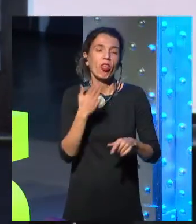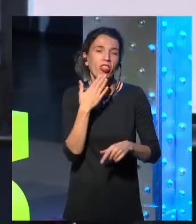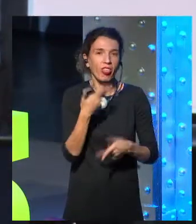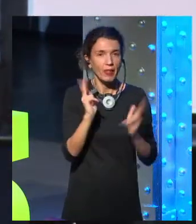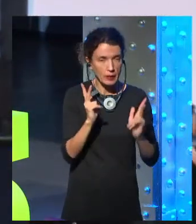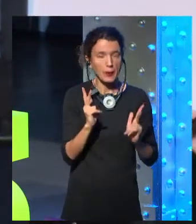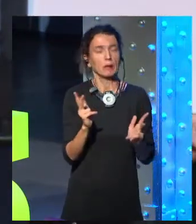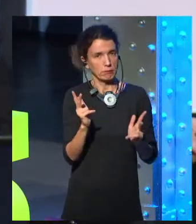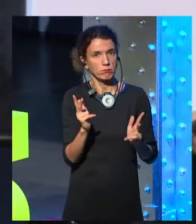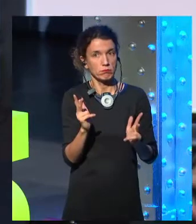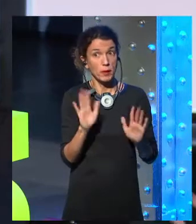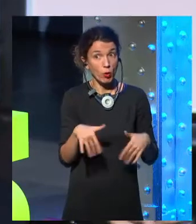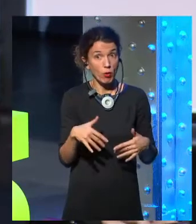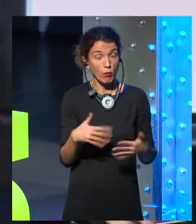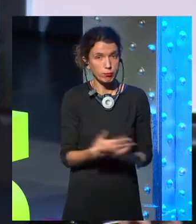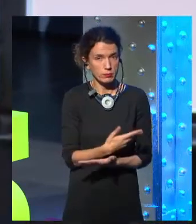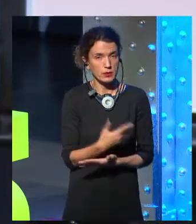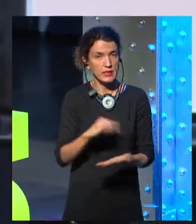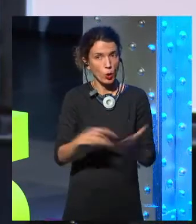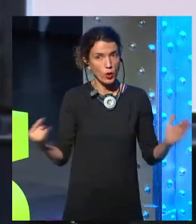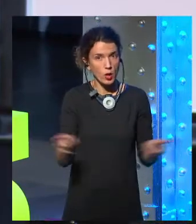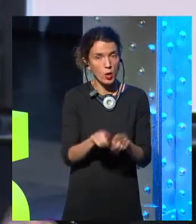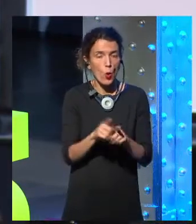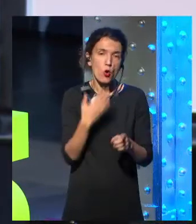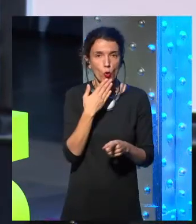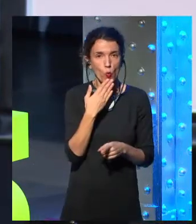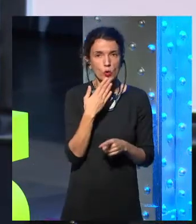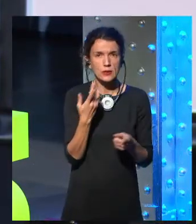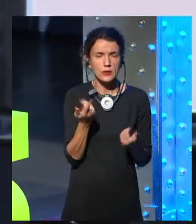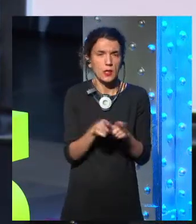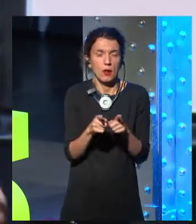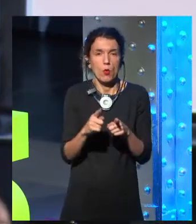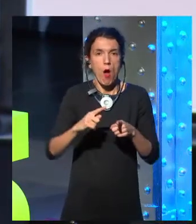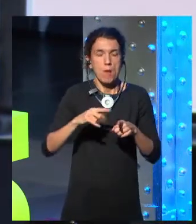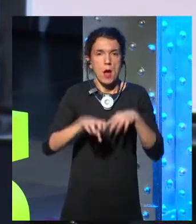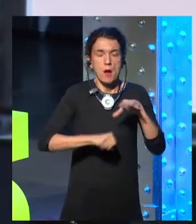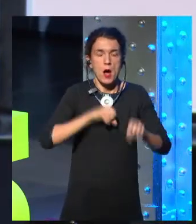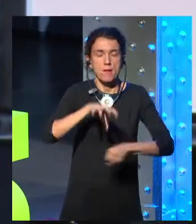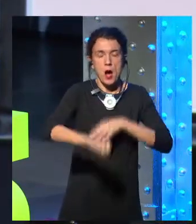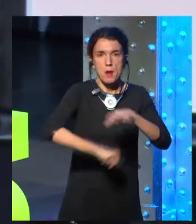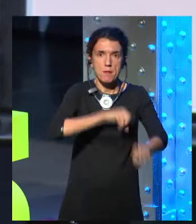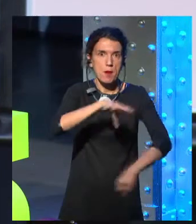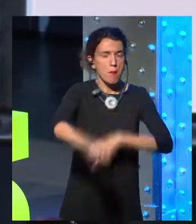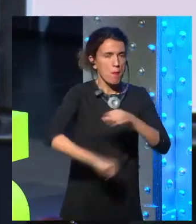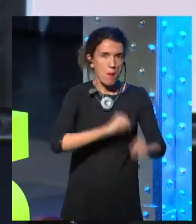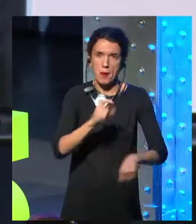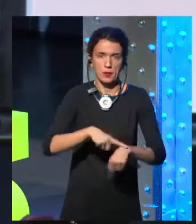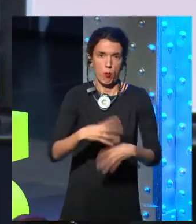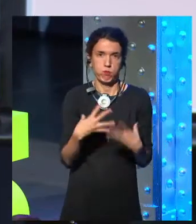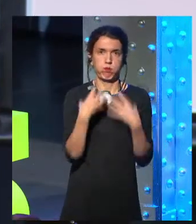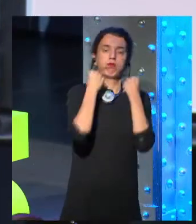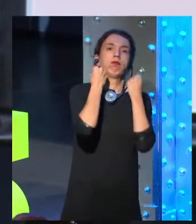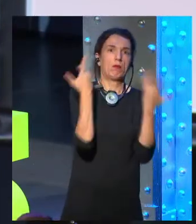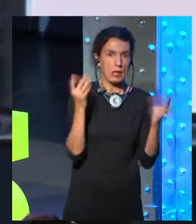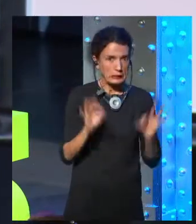expands to fill every single little moment in our lives. And the question is, how do we get our time back and how do we have a better